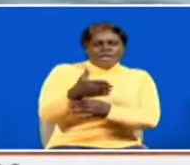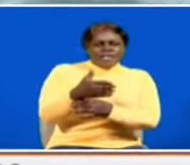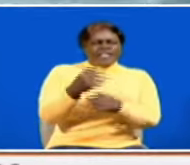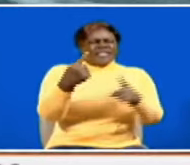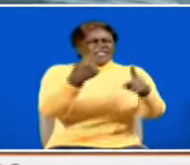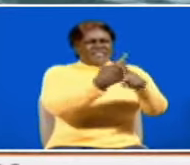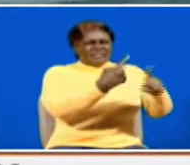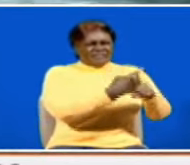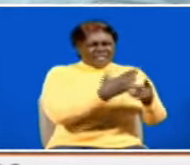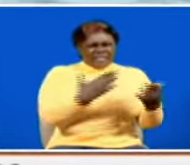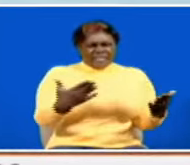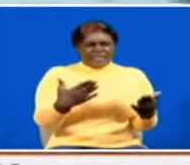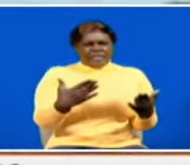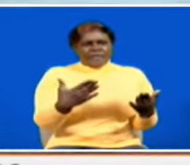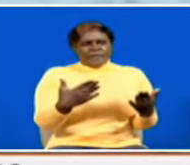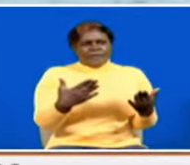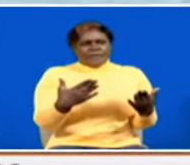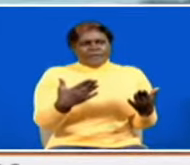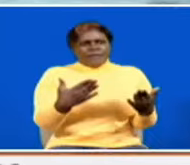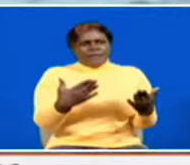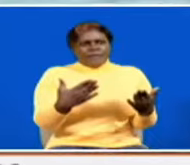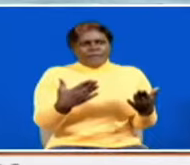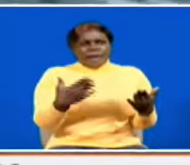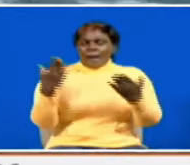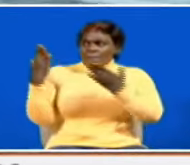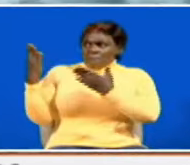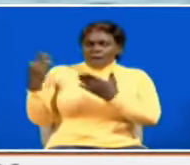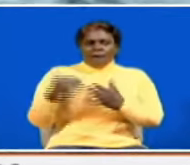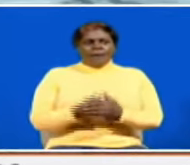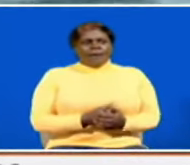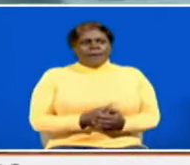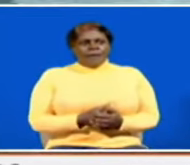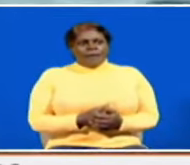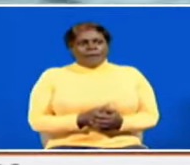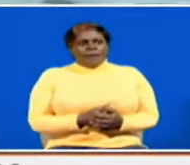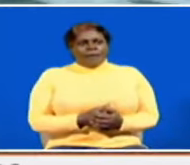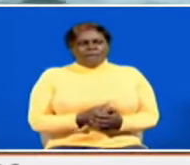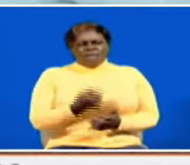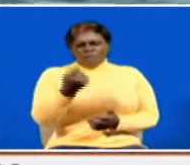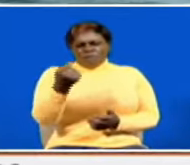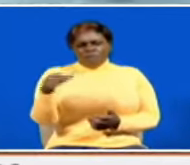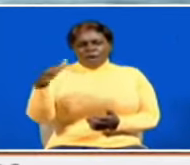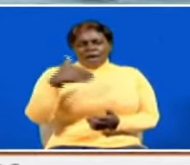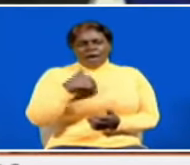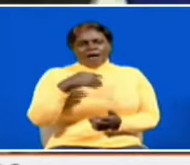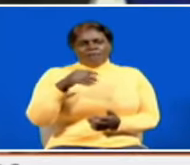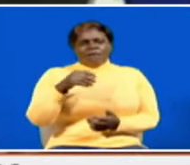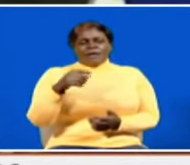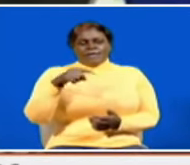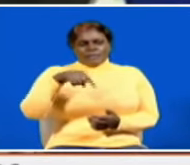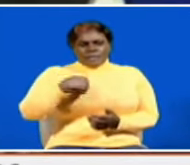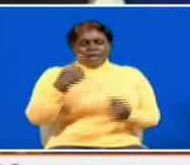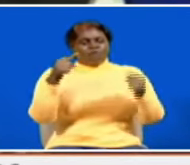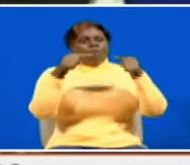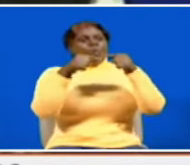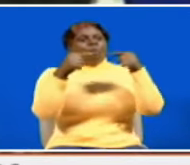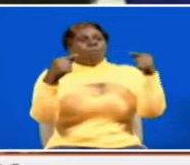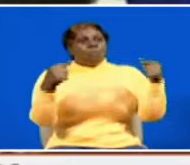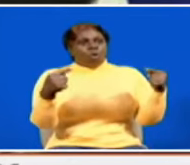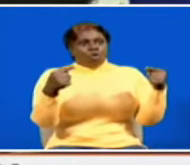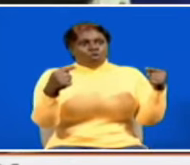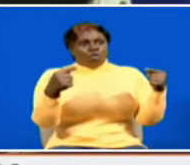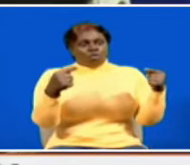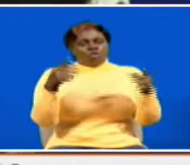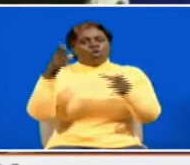one of the only places you can find dolphins in kenya very few places you can find dolphins in kenya so we are opposed to the